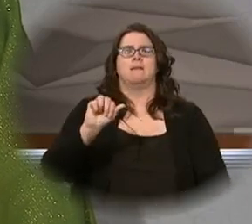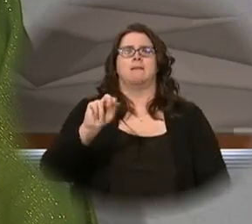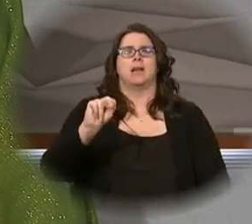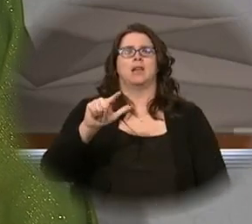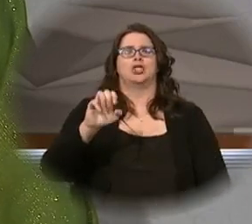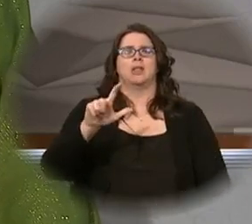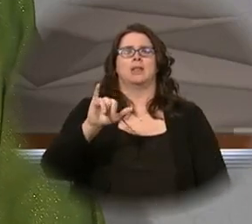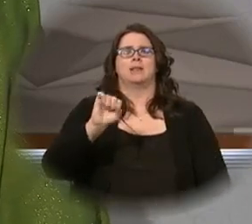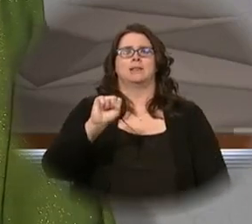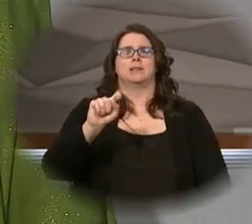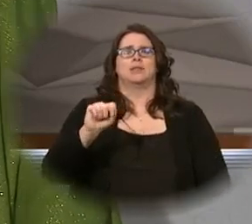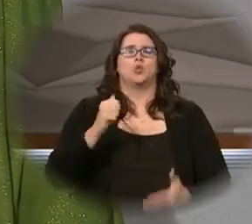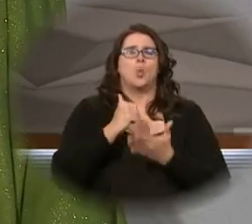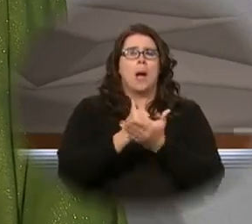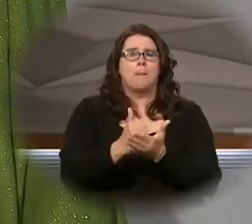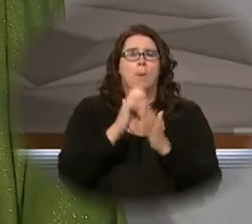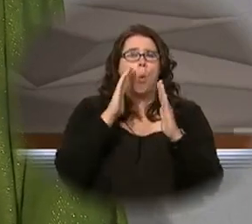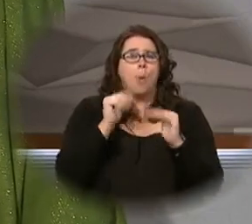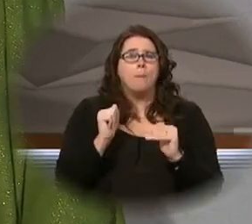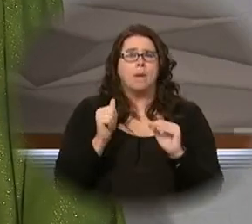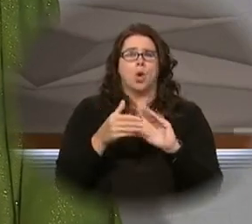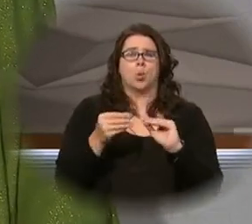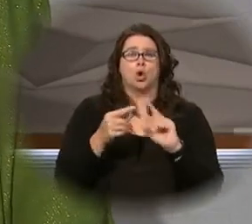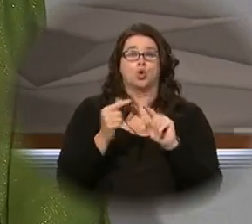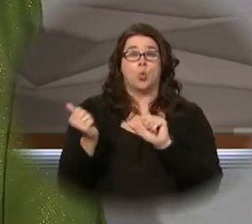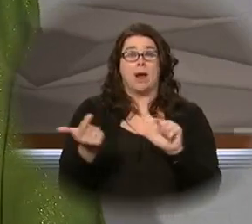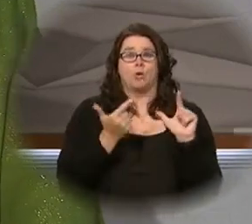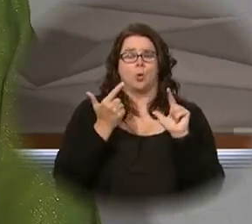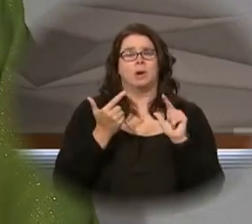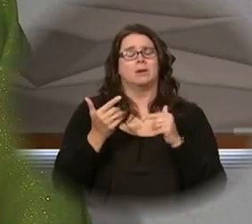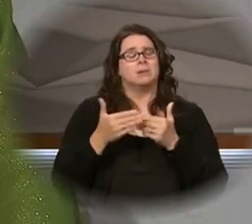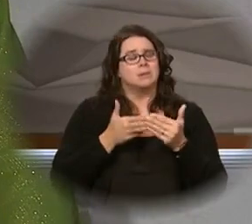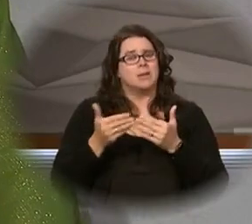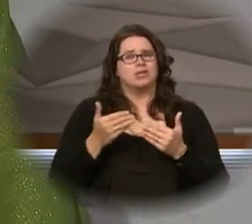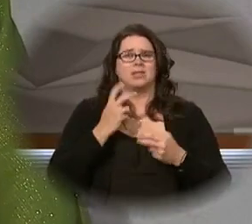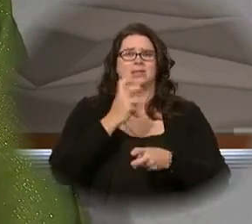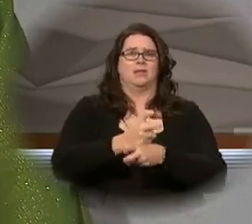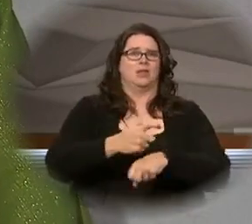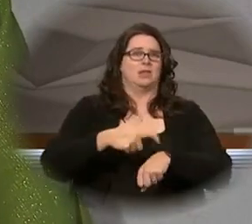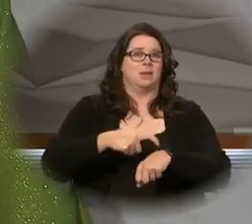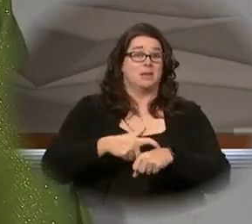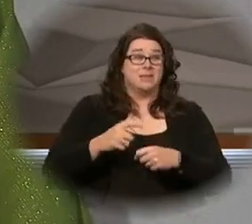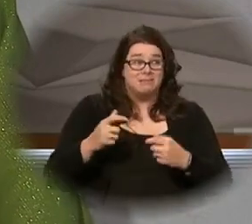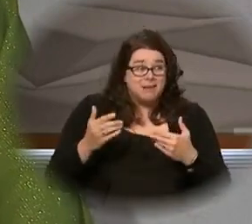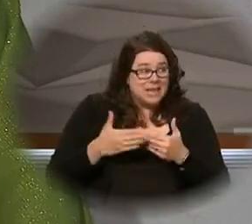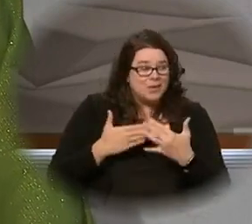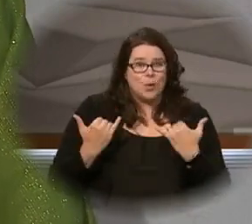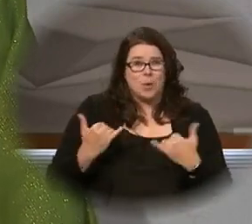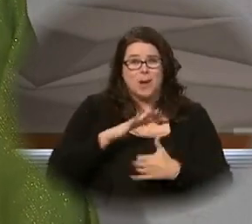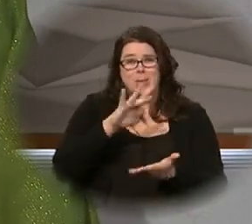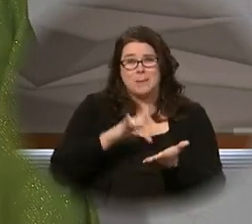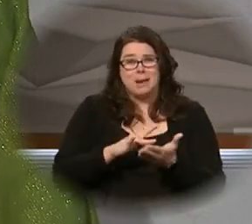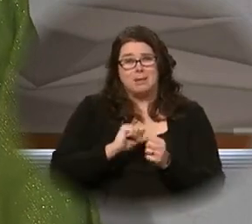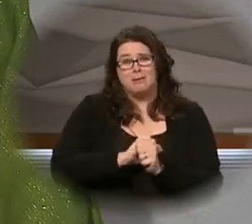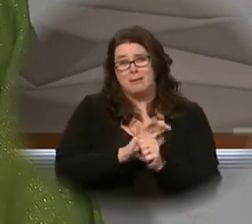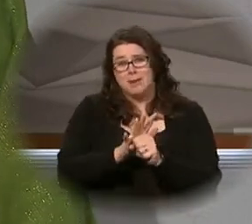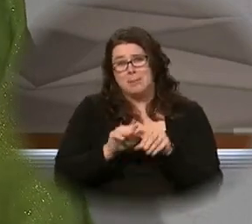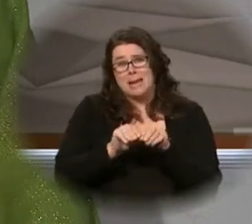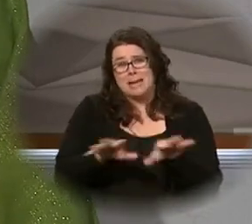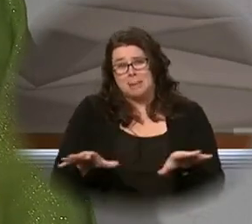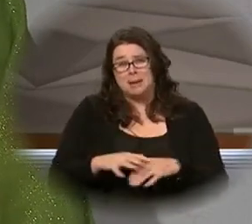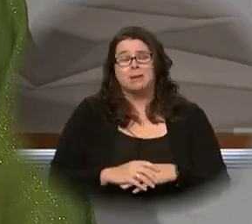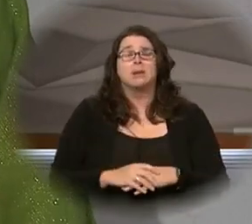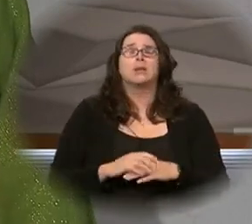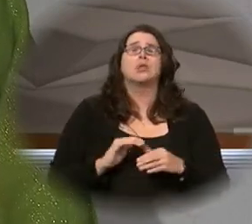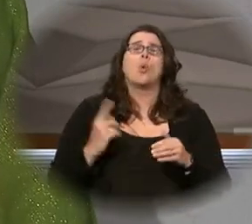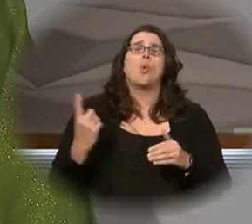and that word to others, especially in very difficult times, like in the midst of the pandemic that we are. And so we're